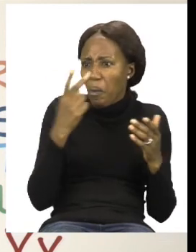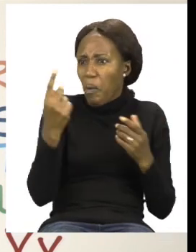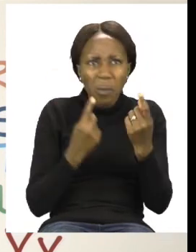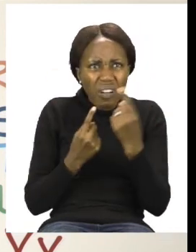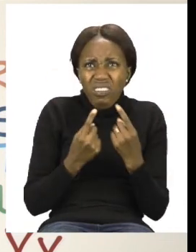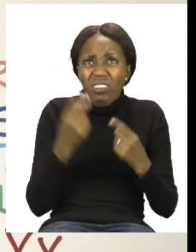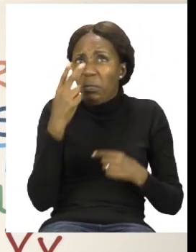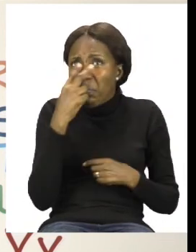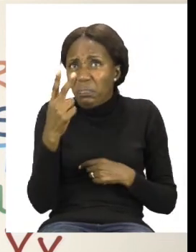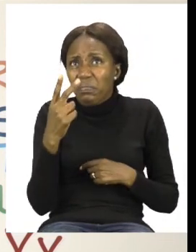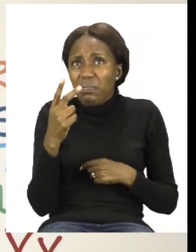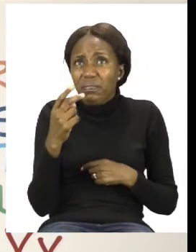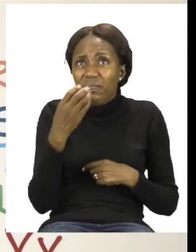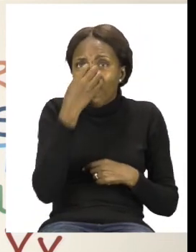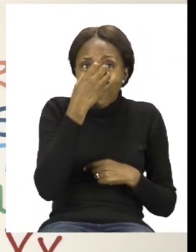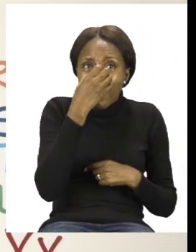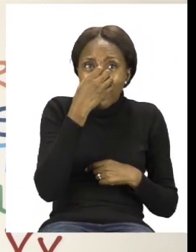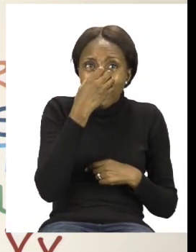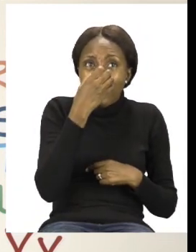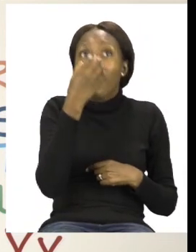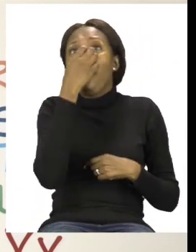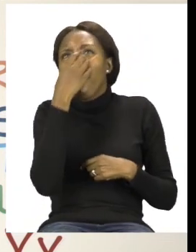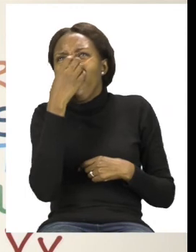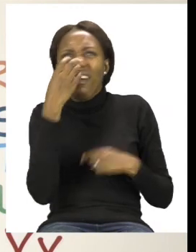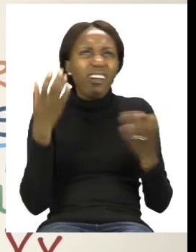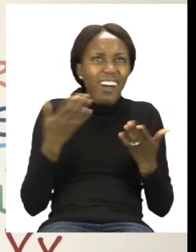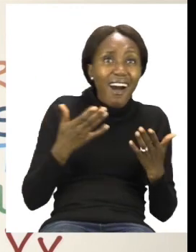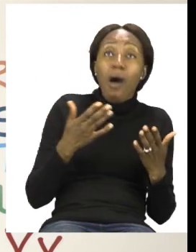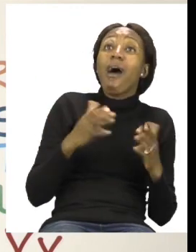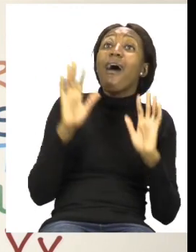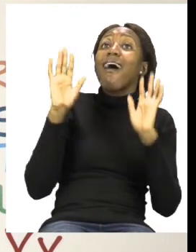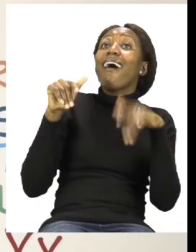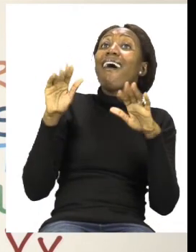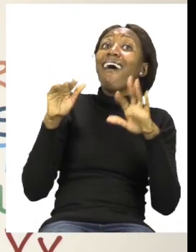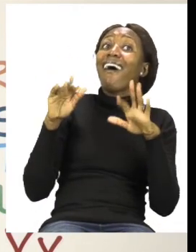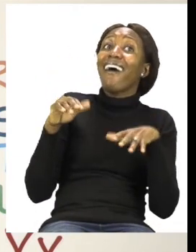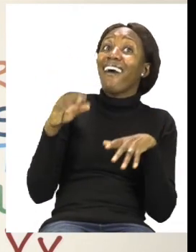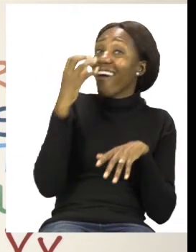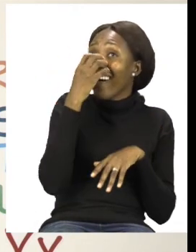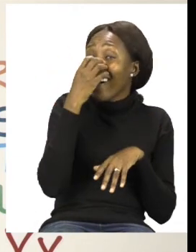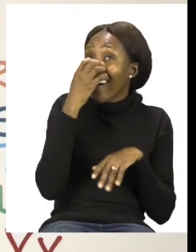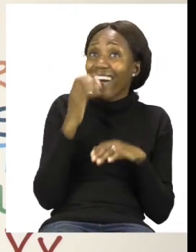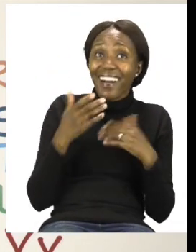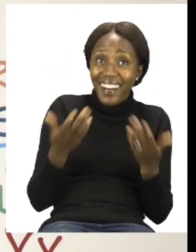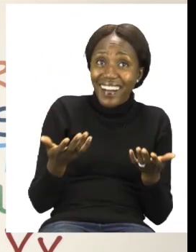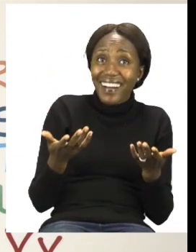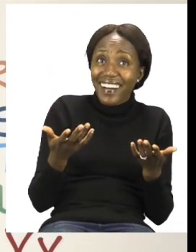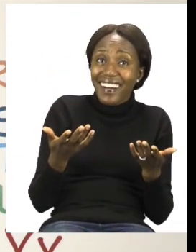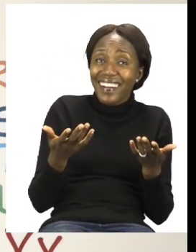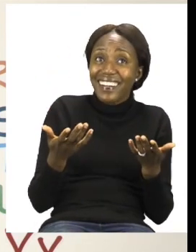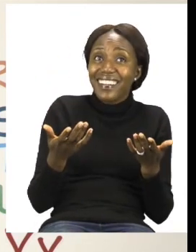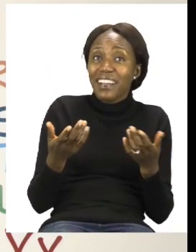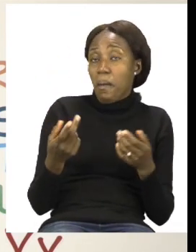Have you seen Sashi? Sashi! Oh! There you are, Sashi! So,